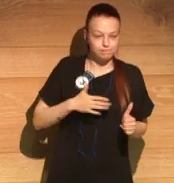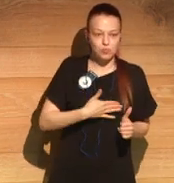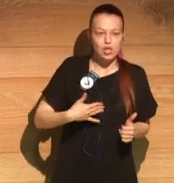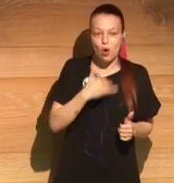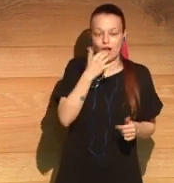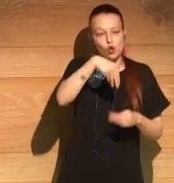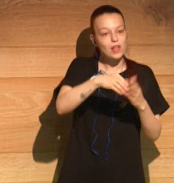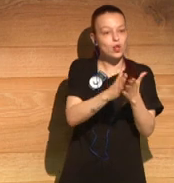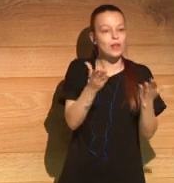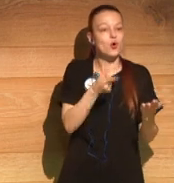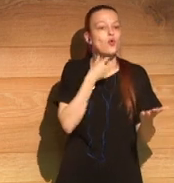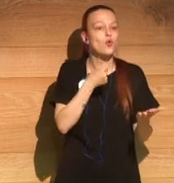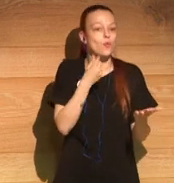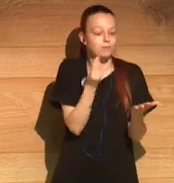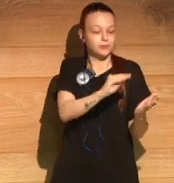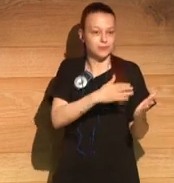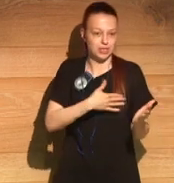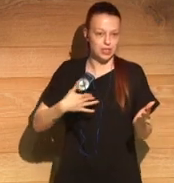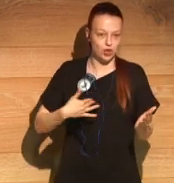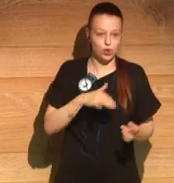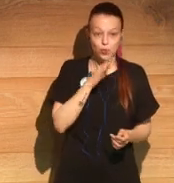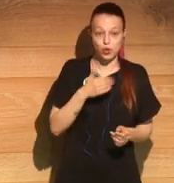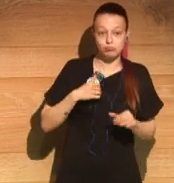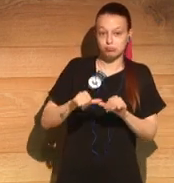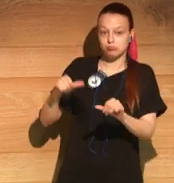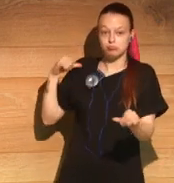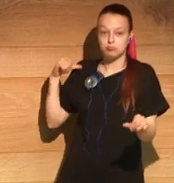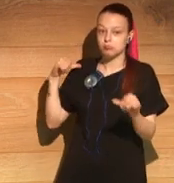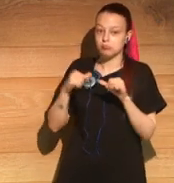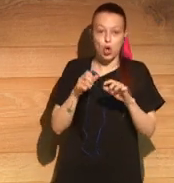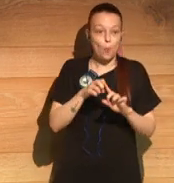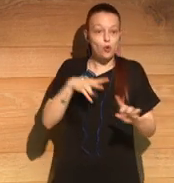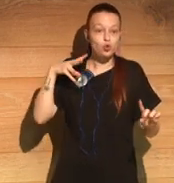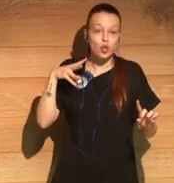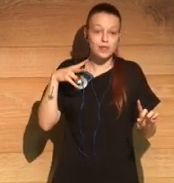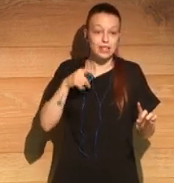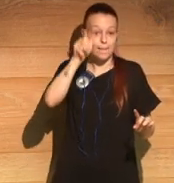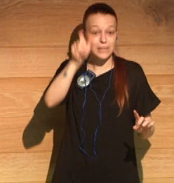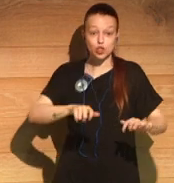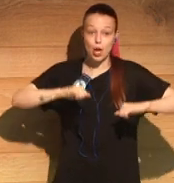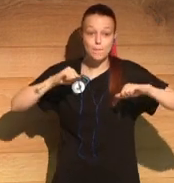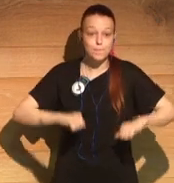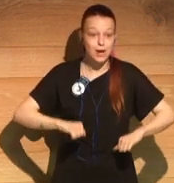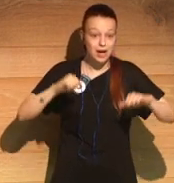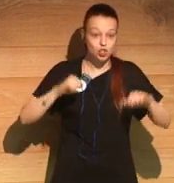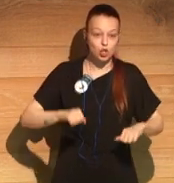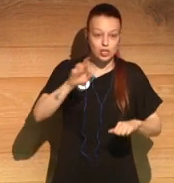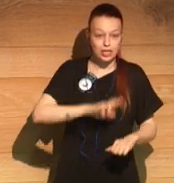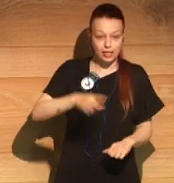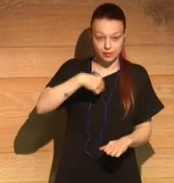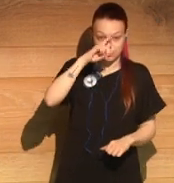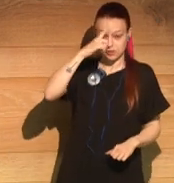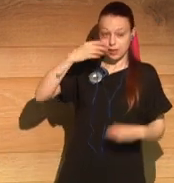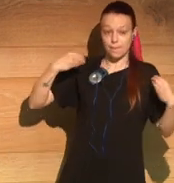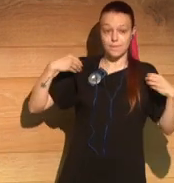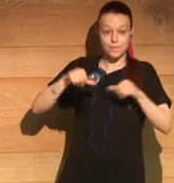from the perspective of an old man looking back at his life and telling his story. But in each of those cases, like